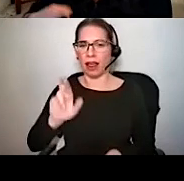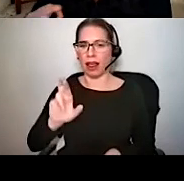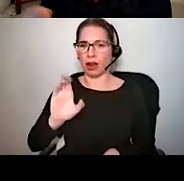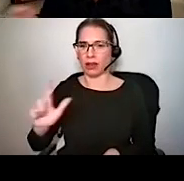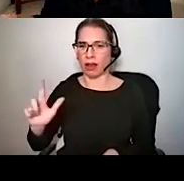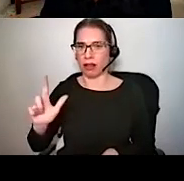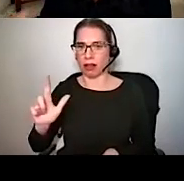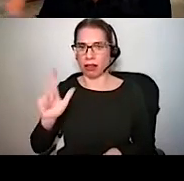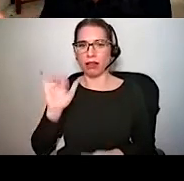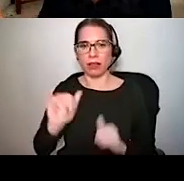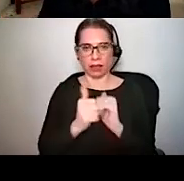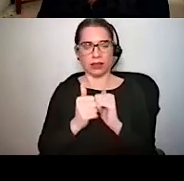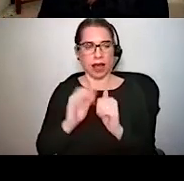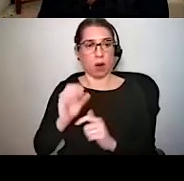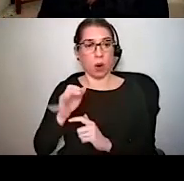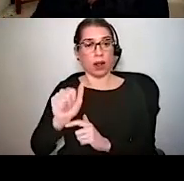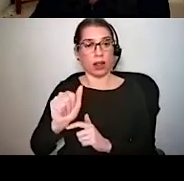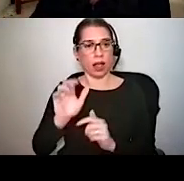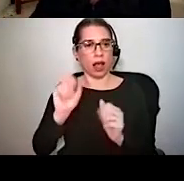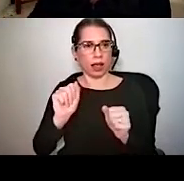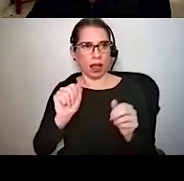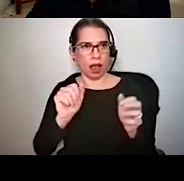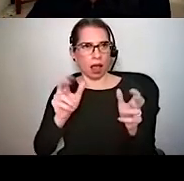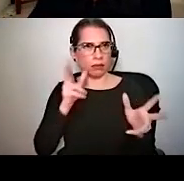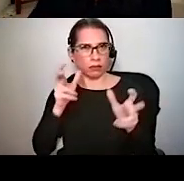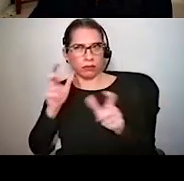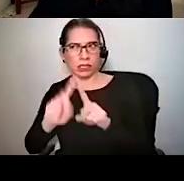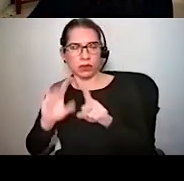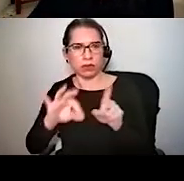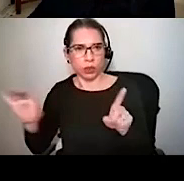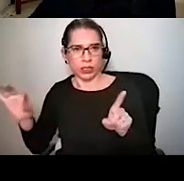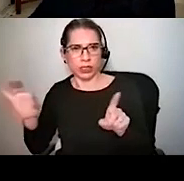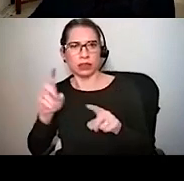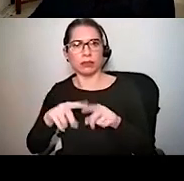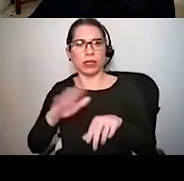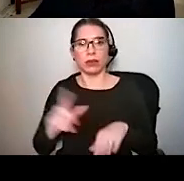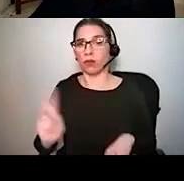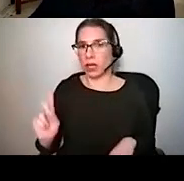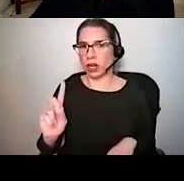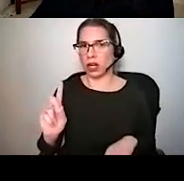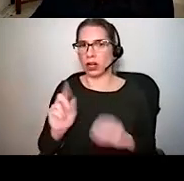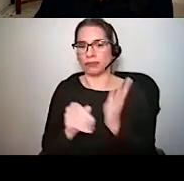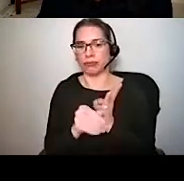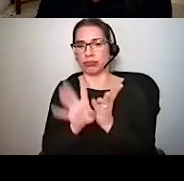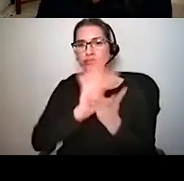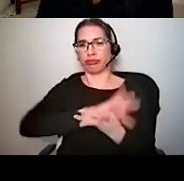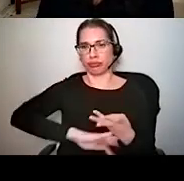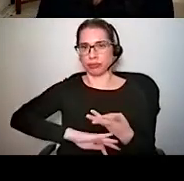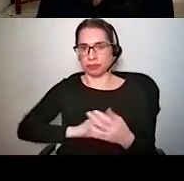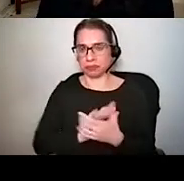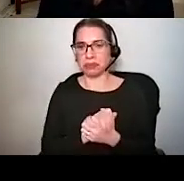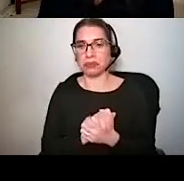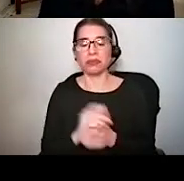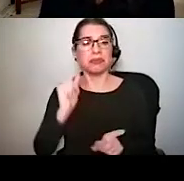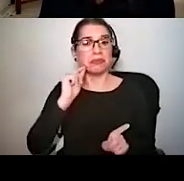encodes different frequencies based on location. And what's cool about the auditory system is that it isn't just the cochlea